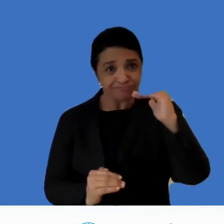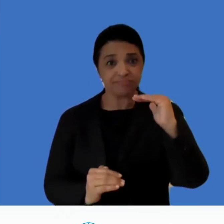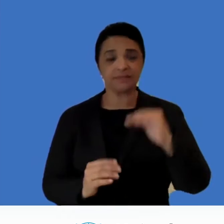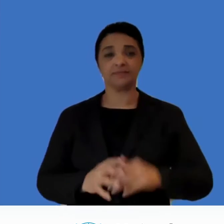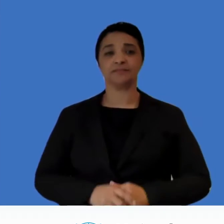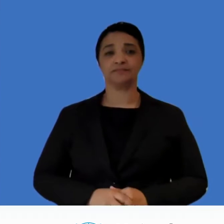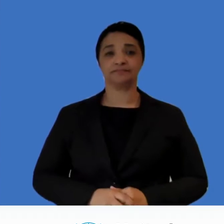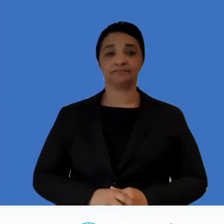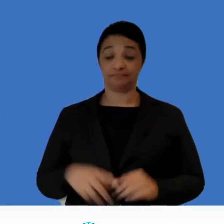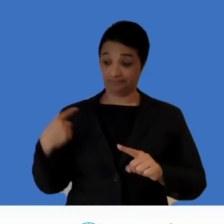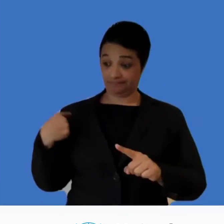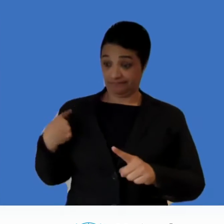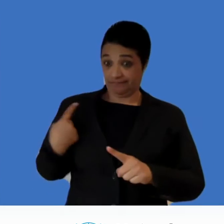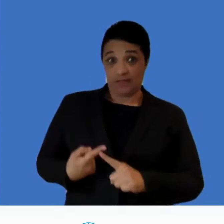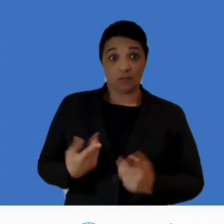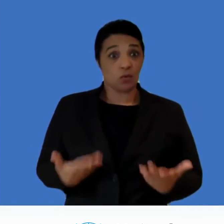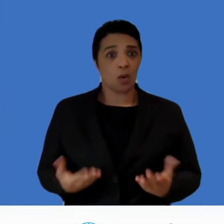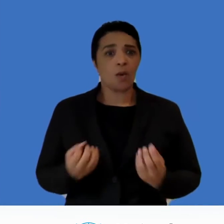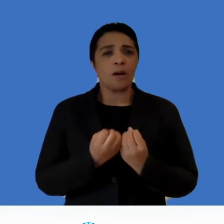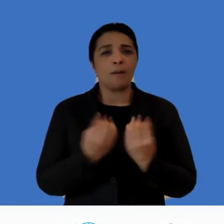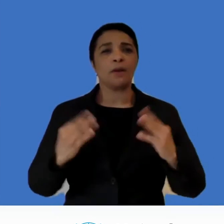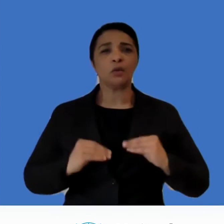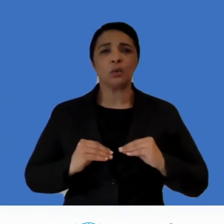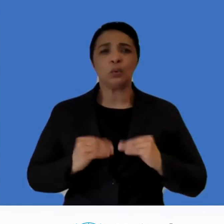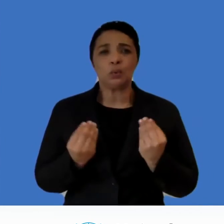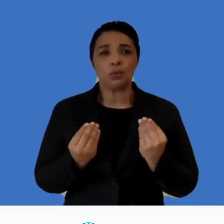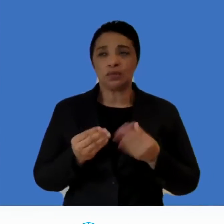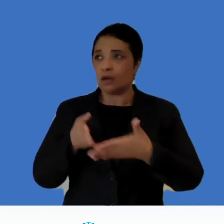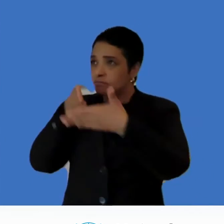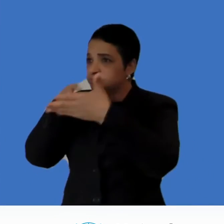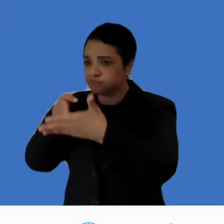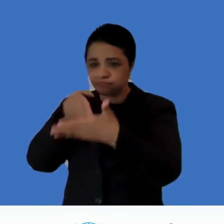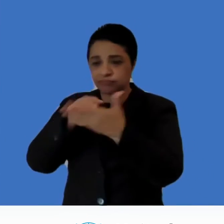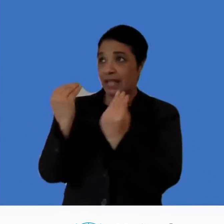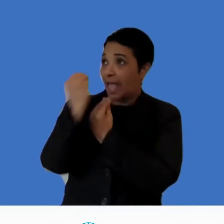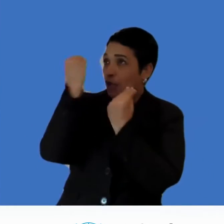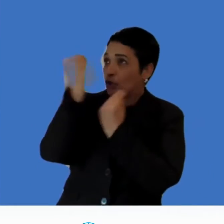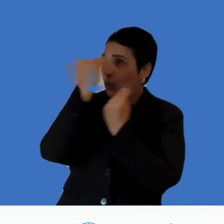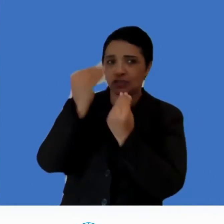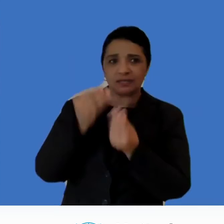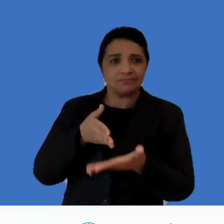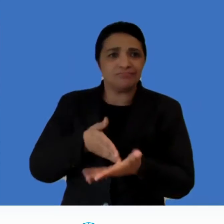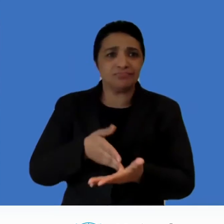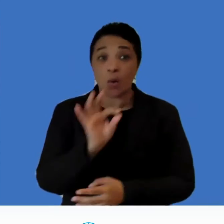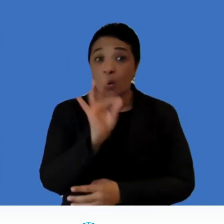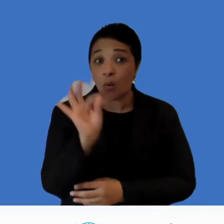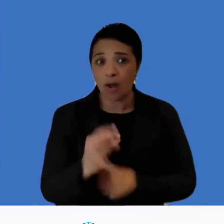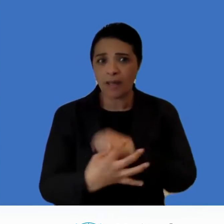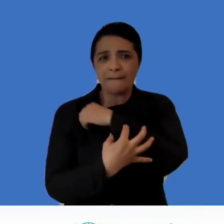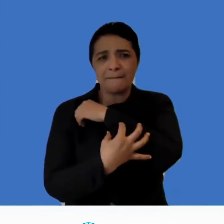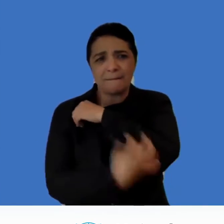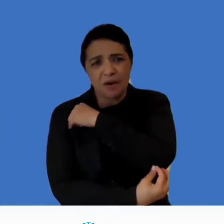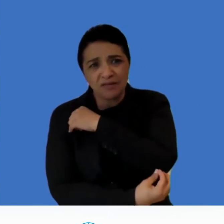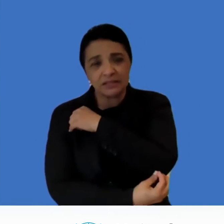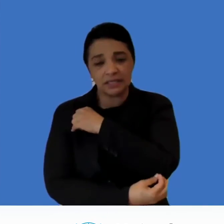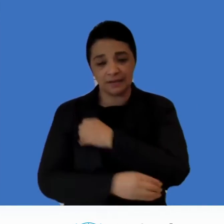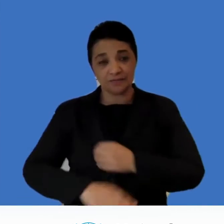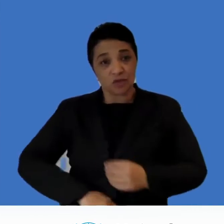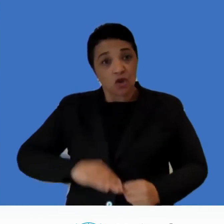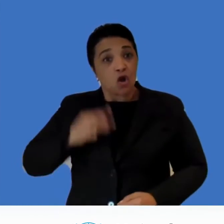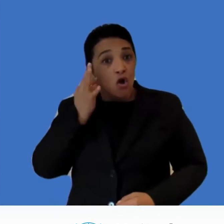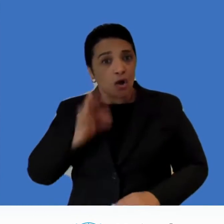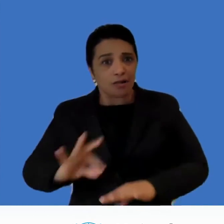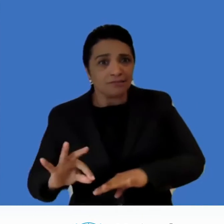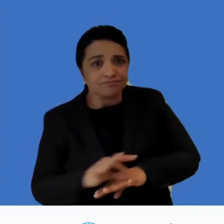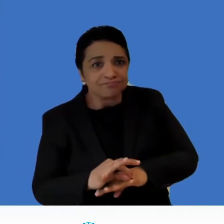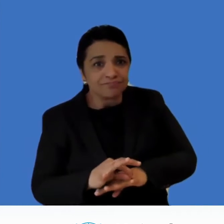so many young people fail to access education and this is because of poverty early marriages sex preferences among the